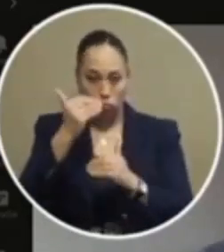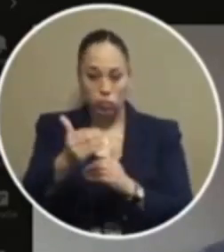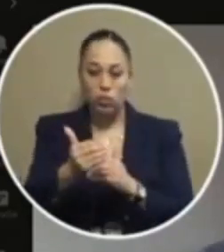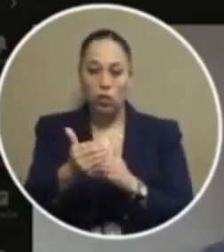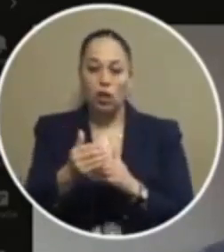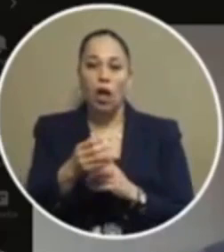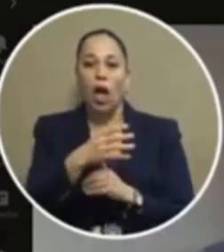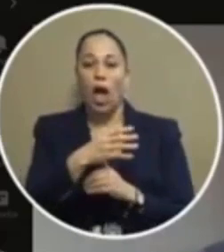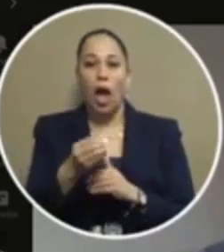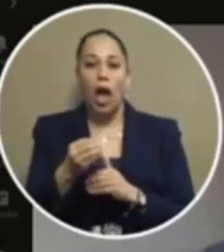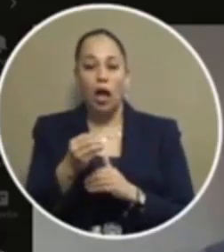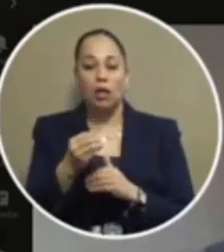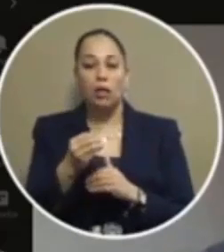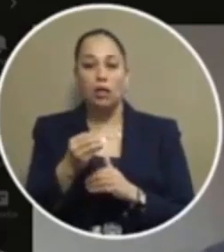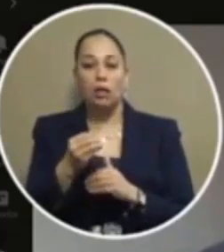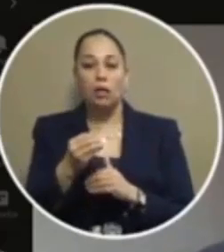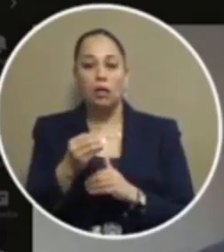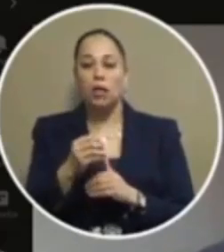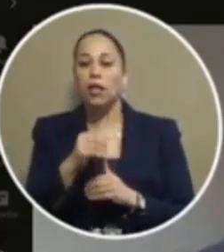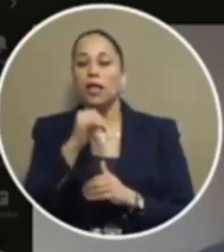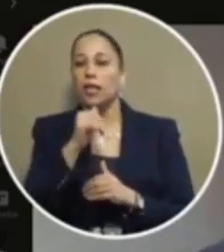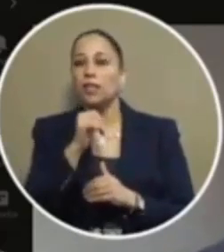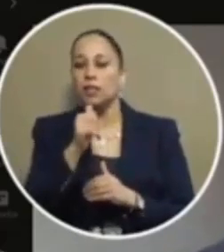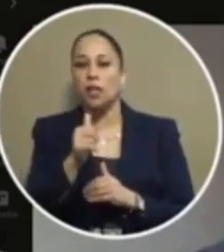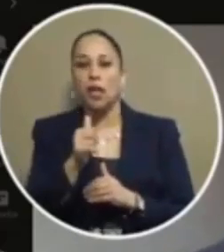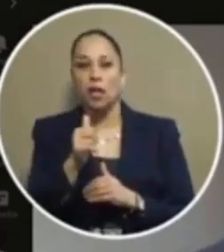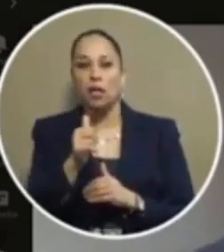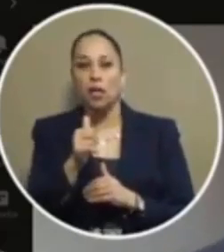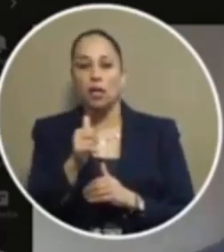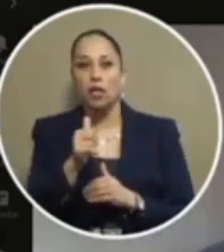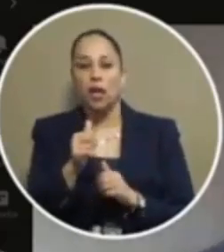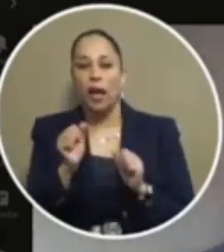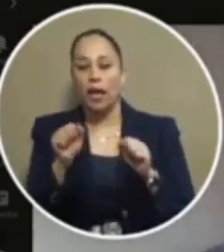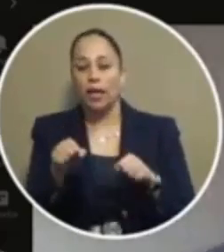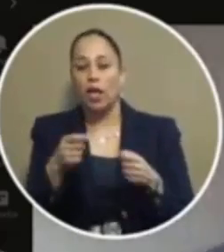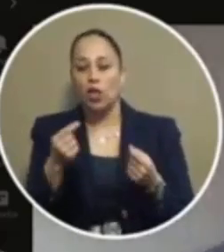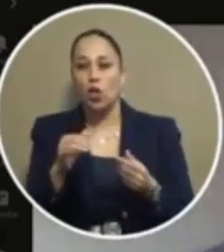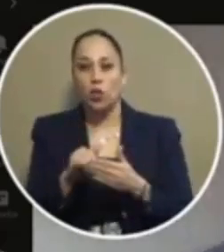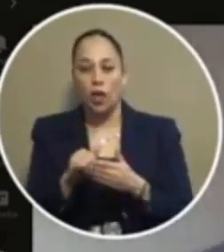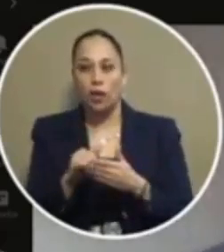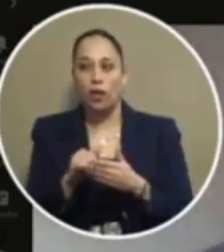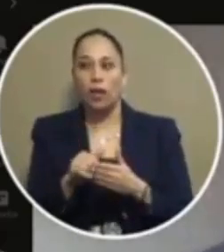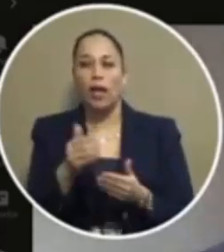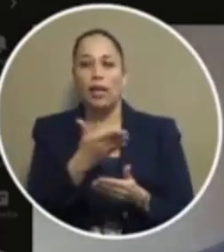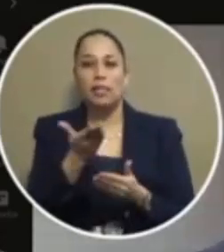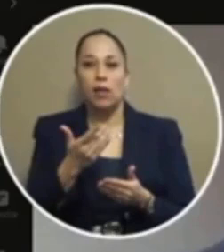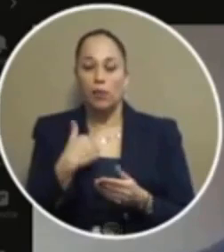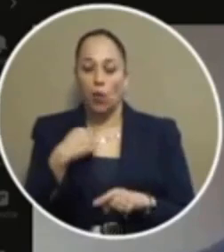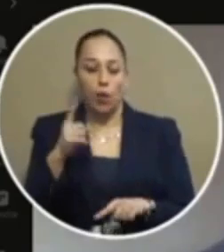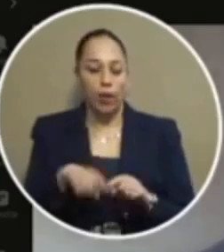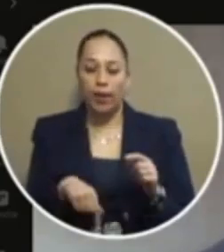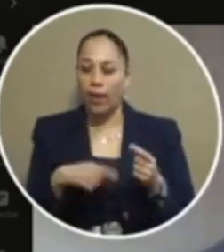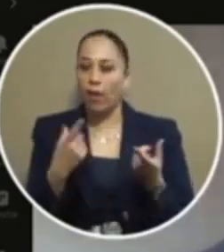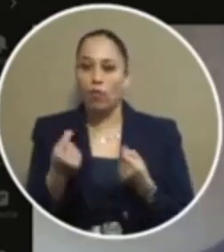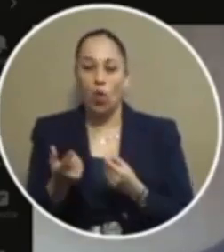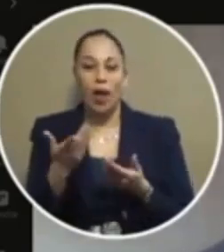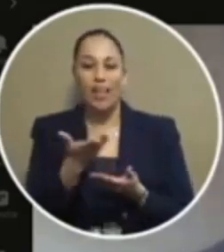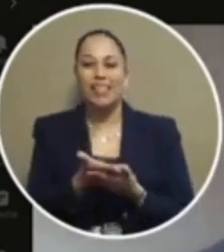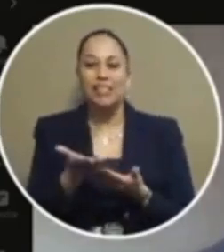you know it's it's it's not a question of us not being able to do this this is something that we can do this is something that